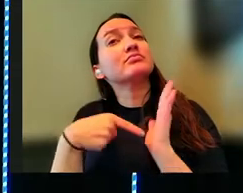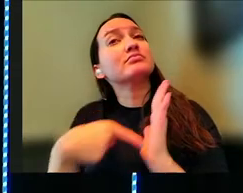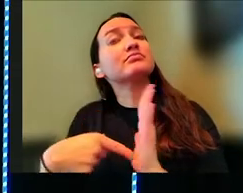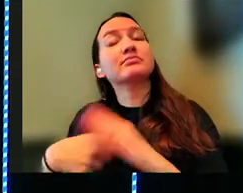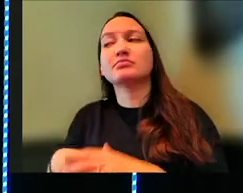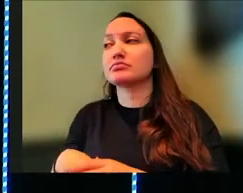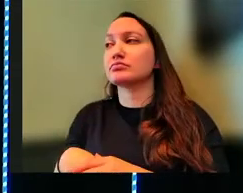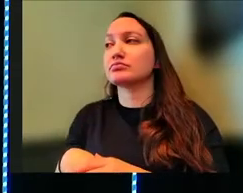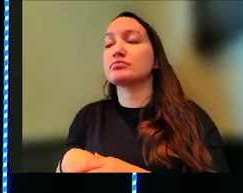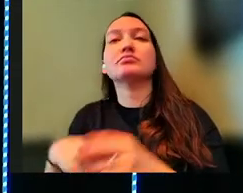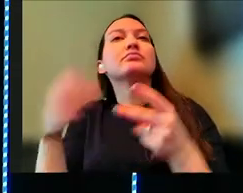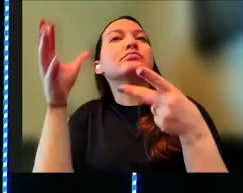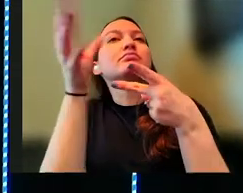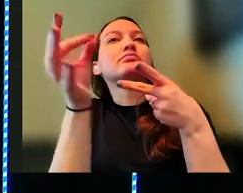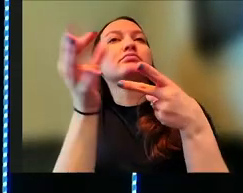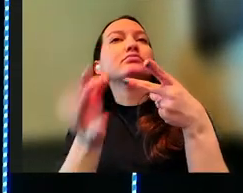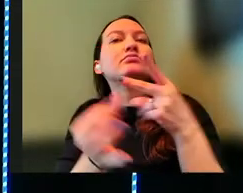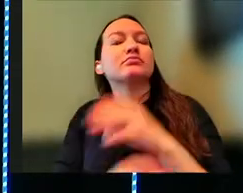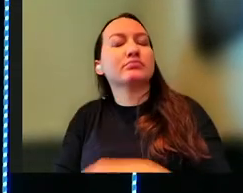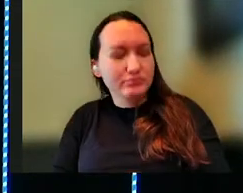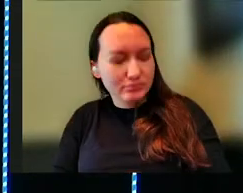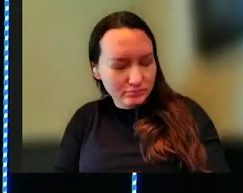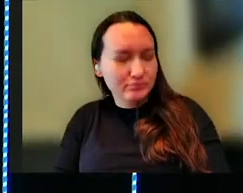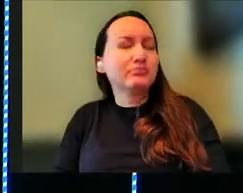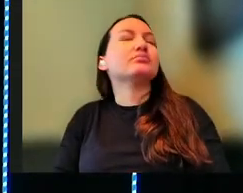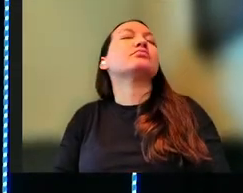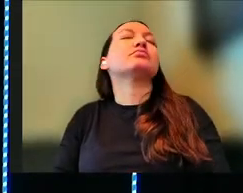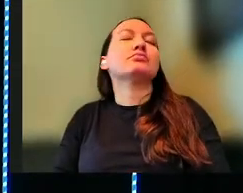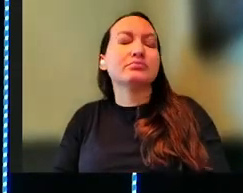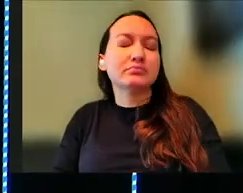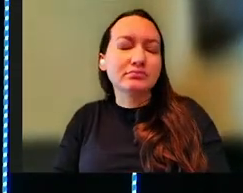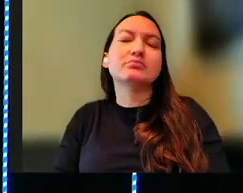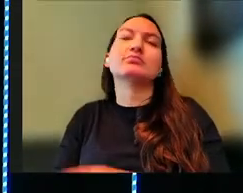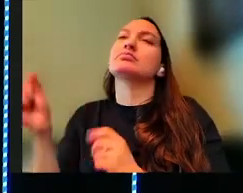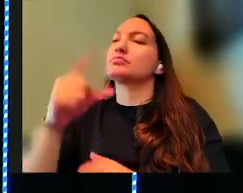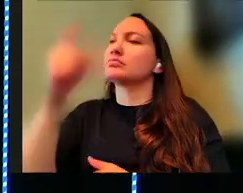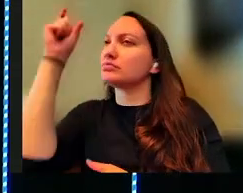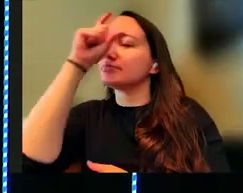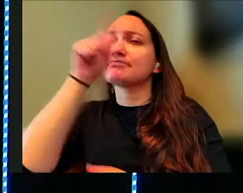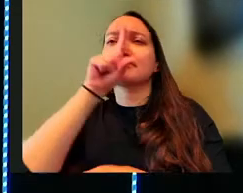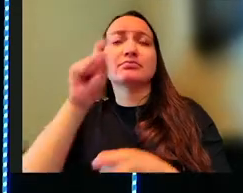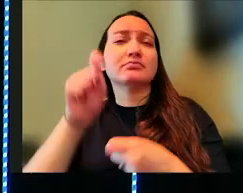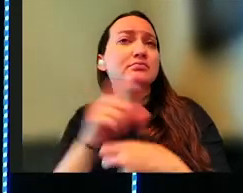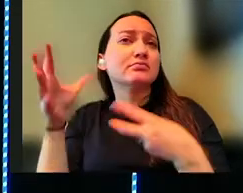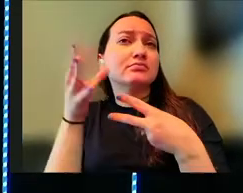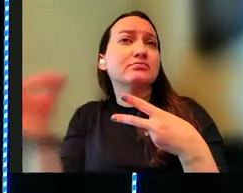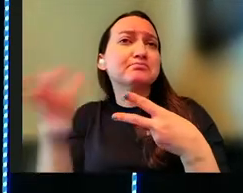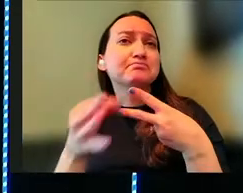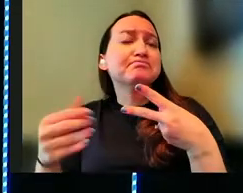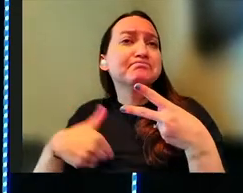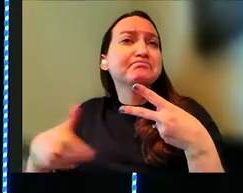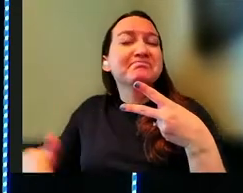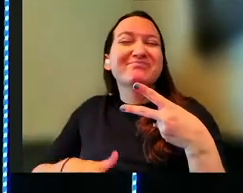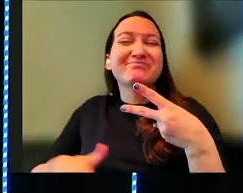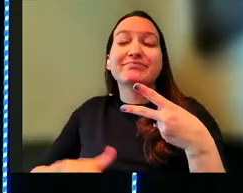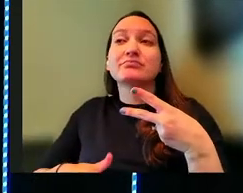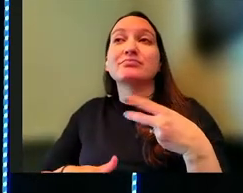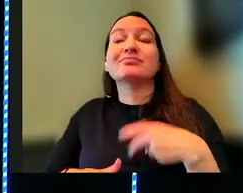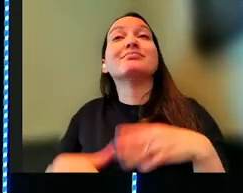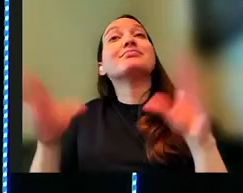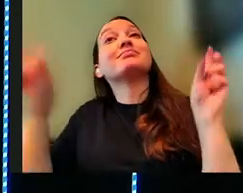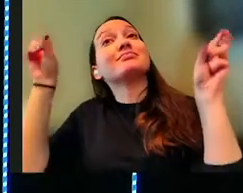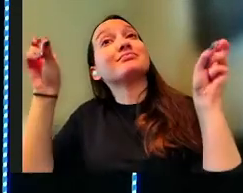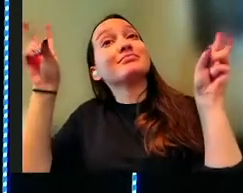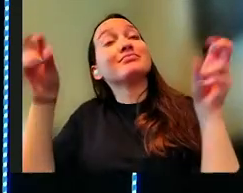Wisdom is a choice, okay? Wisdom is absolutely 100% a choice that we get to make. That's why we have the saying, make the wise